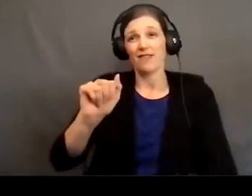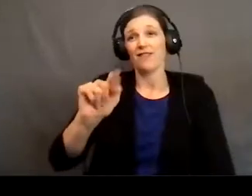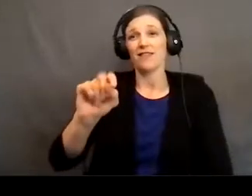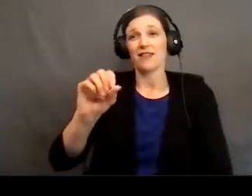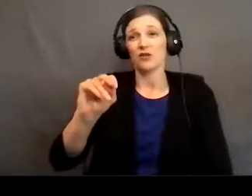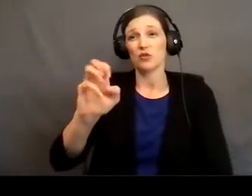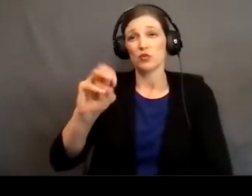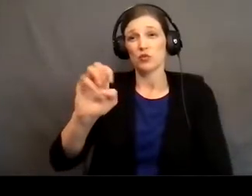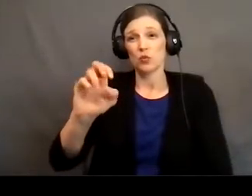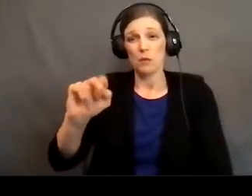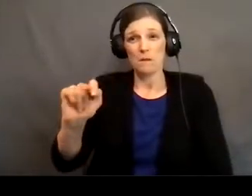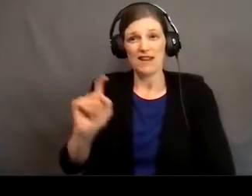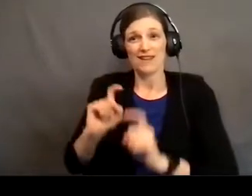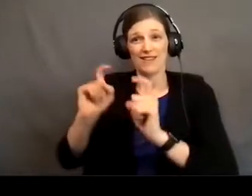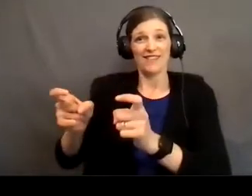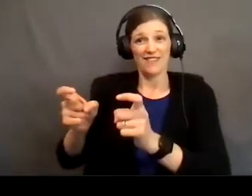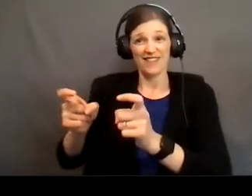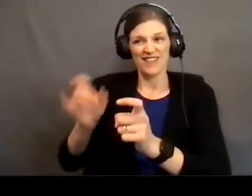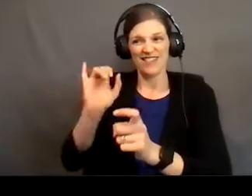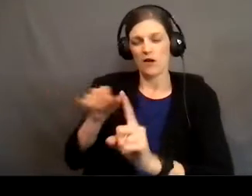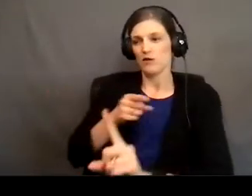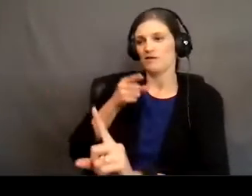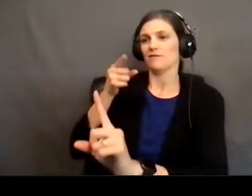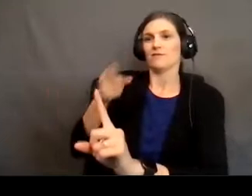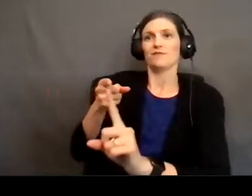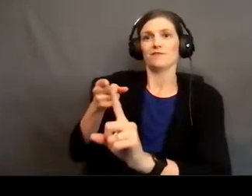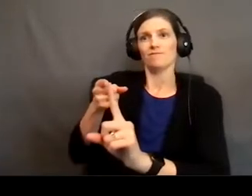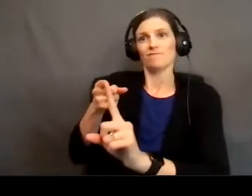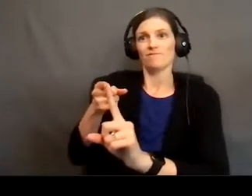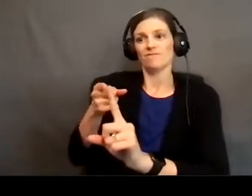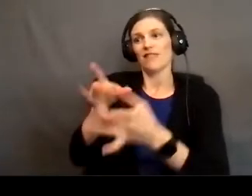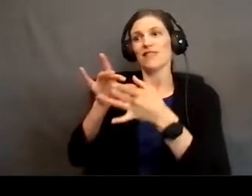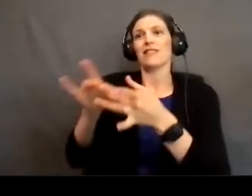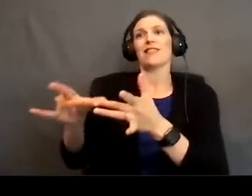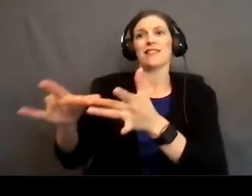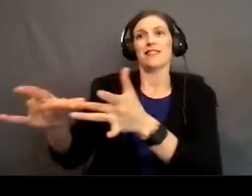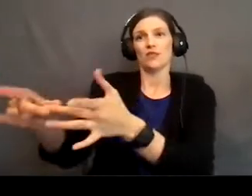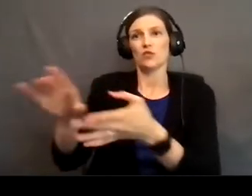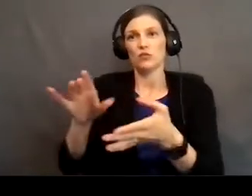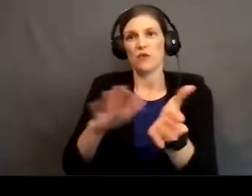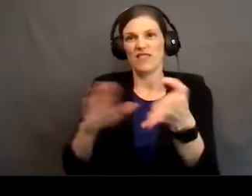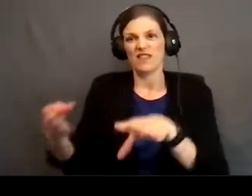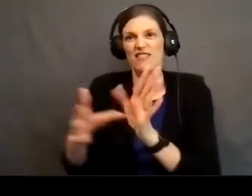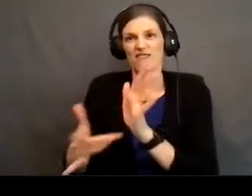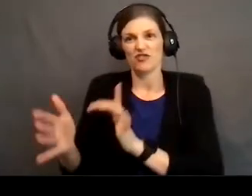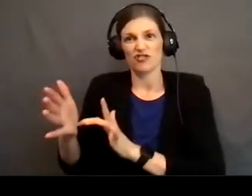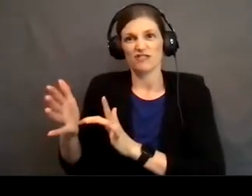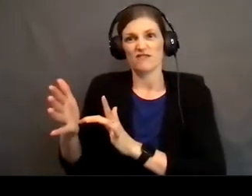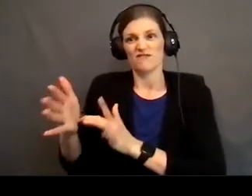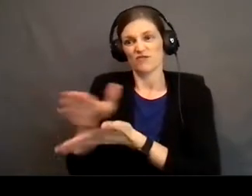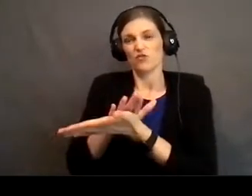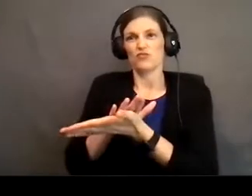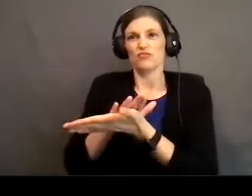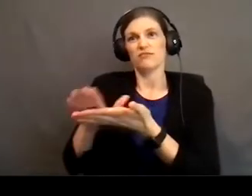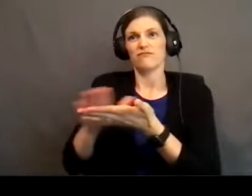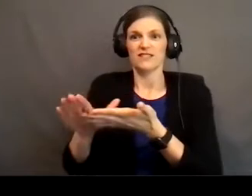that was given, that was pointing towards the death of Jesus. To wash us clean, to take away our sins. So rather